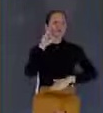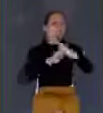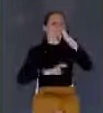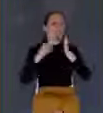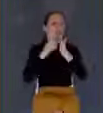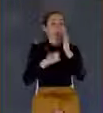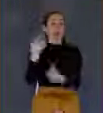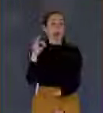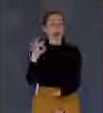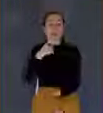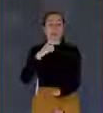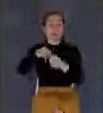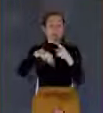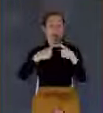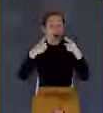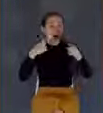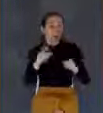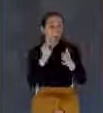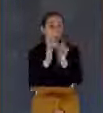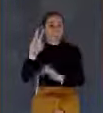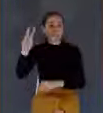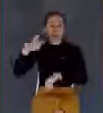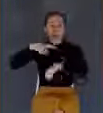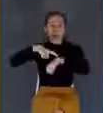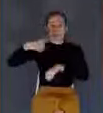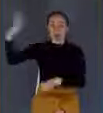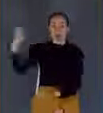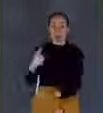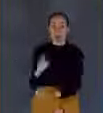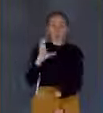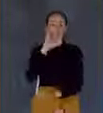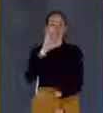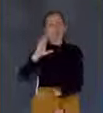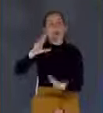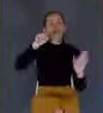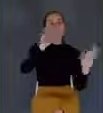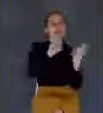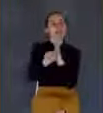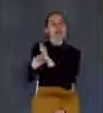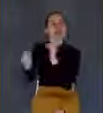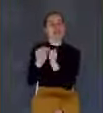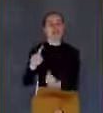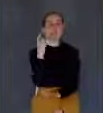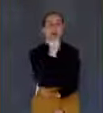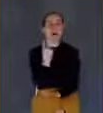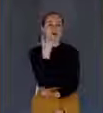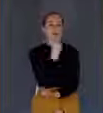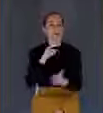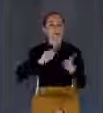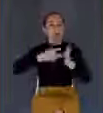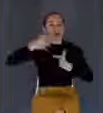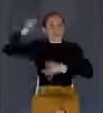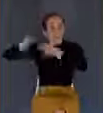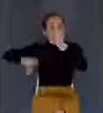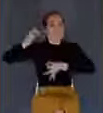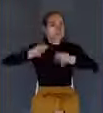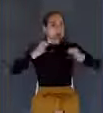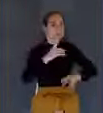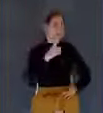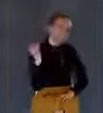the ungodly with the sword of his mouth, of course, which is the word of God. And that he will also establish his earthly kingdom.